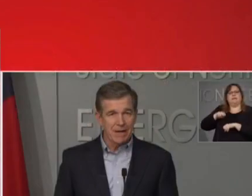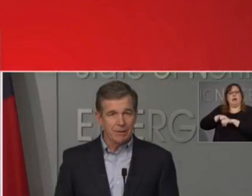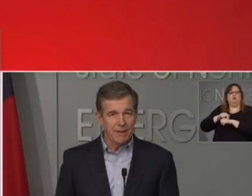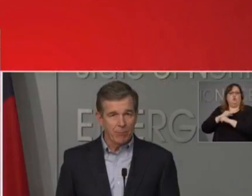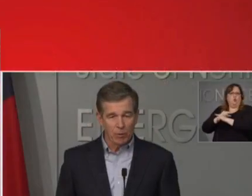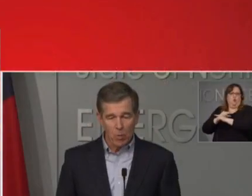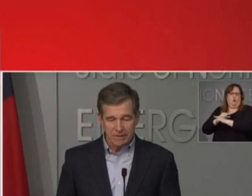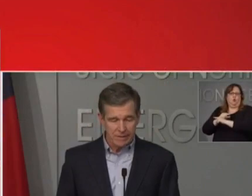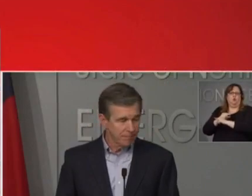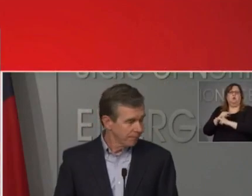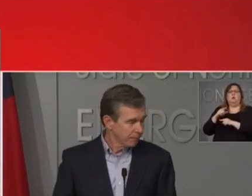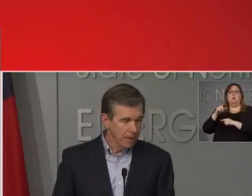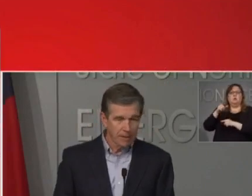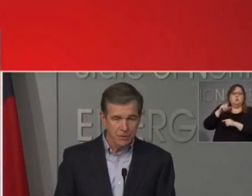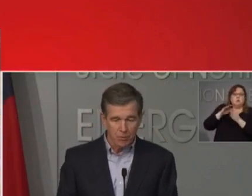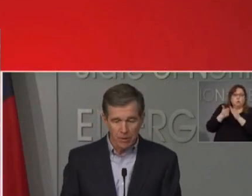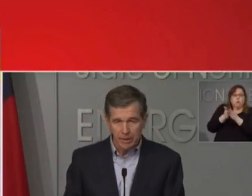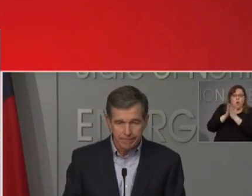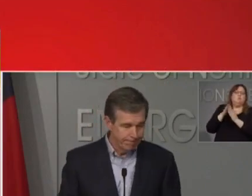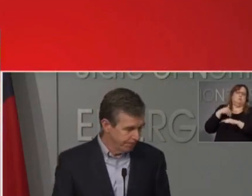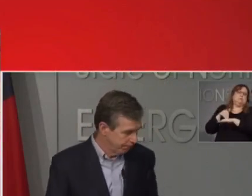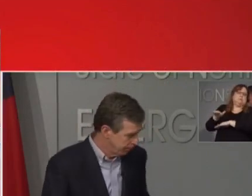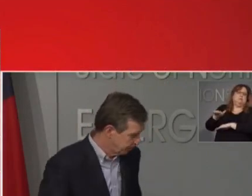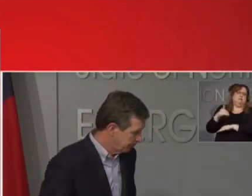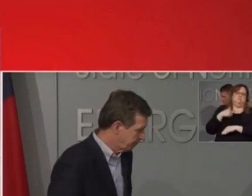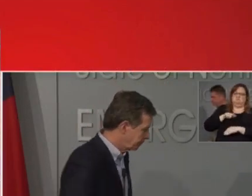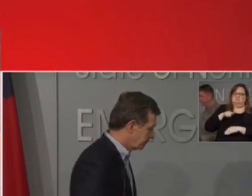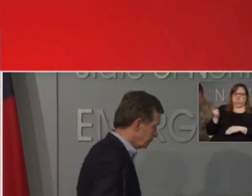cities that request them. General Hunt.